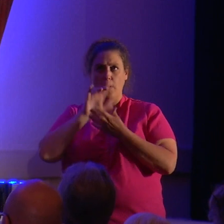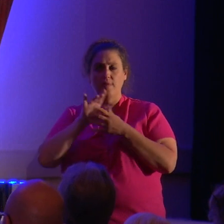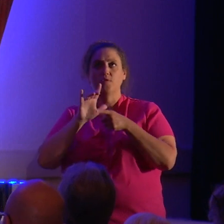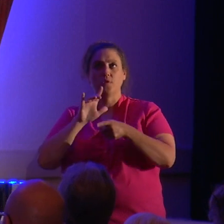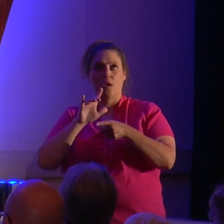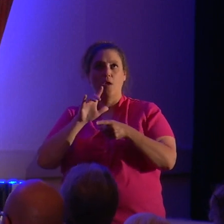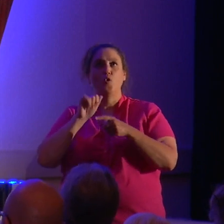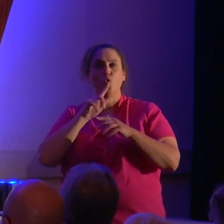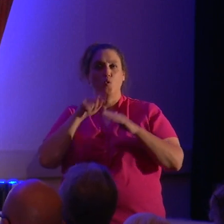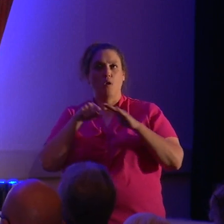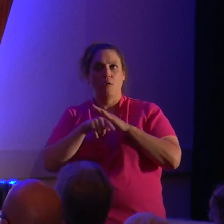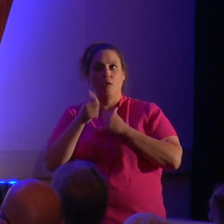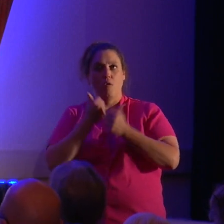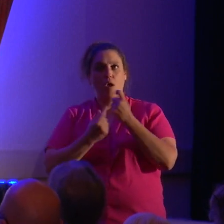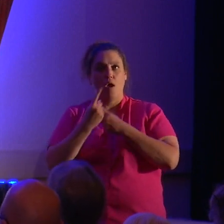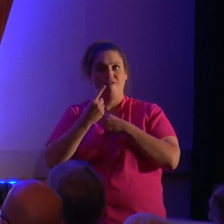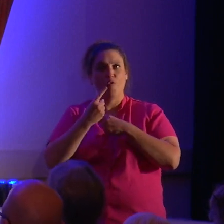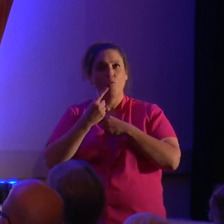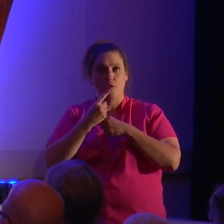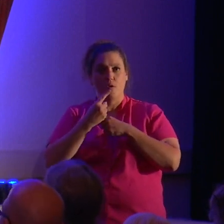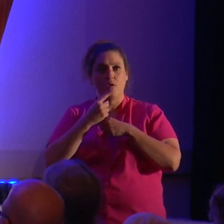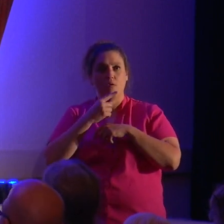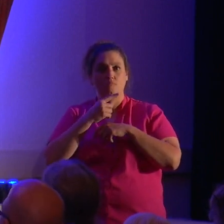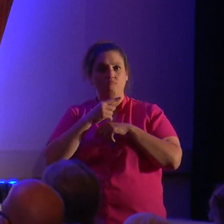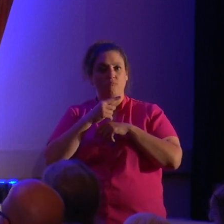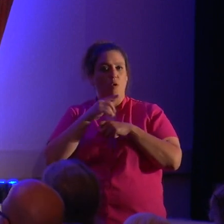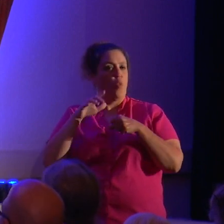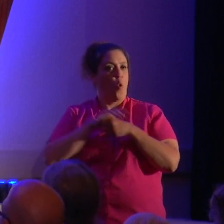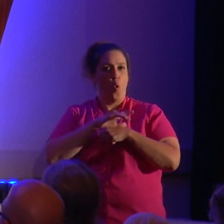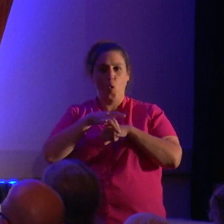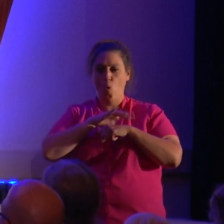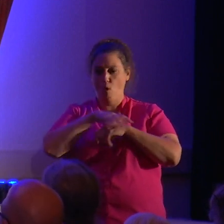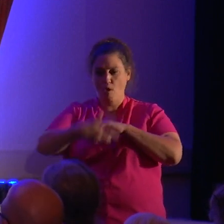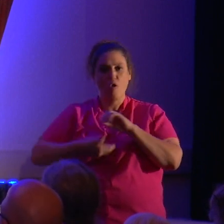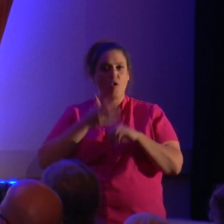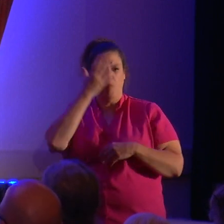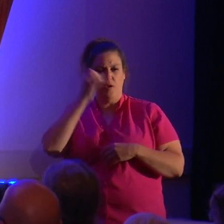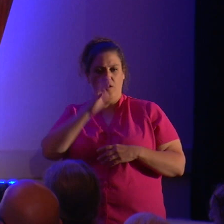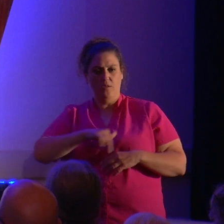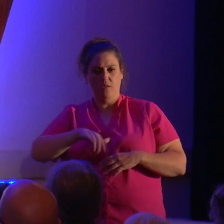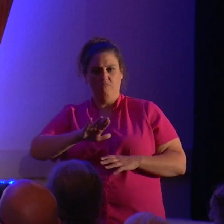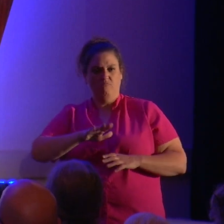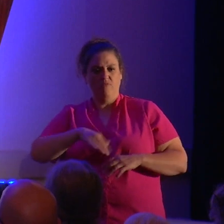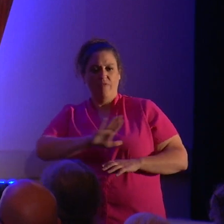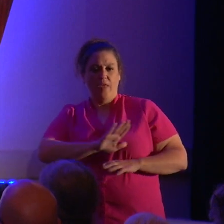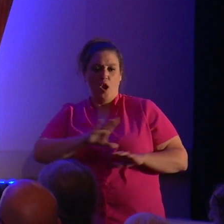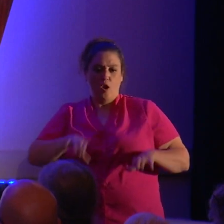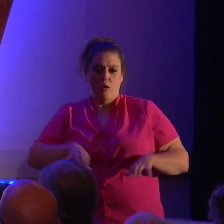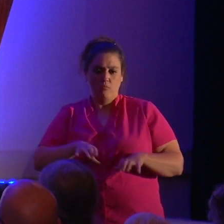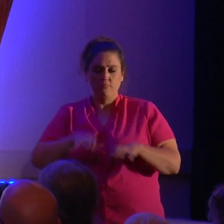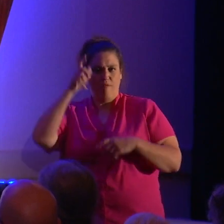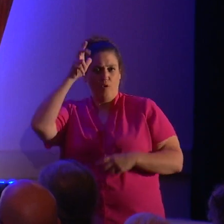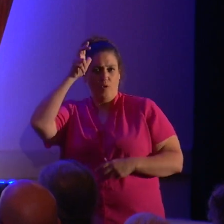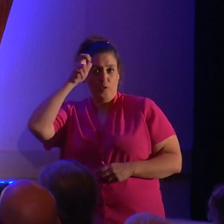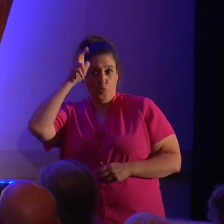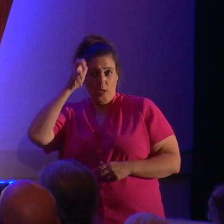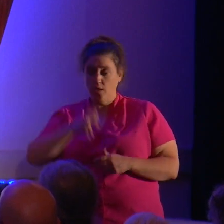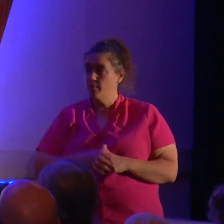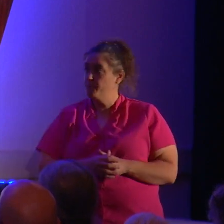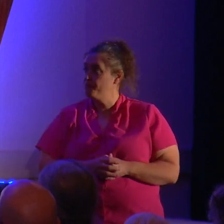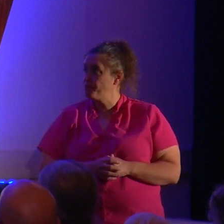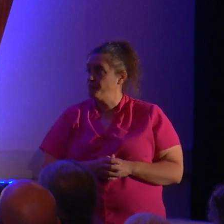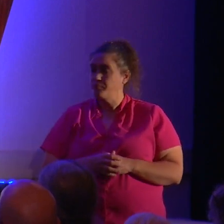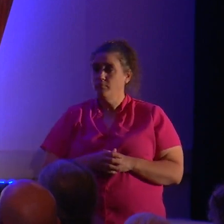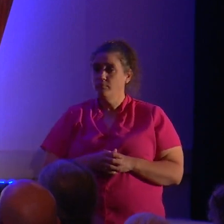because you're being wicked. There was just a, we're going to be doing a way of the mister on this. You know, after